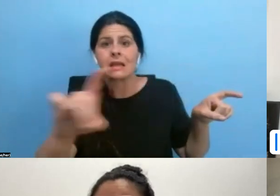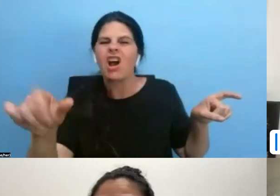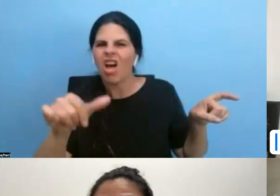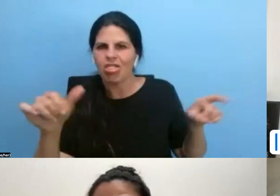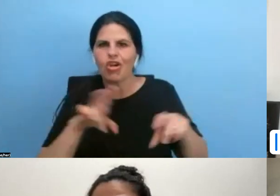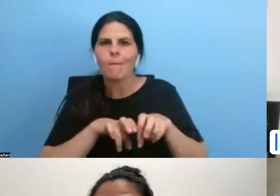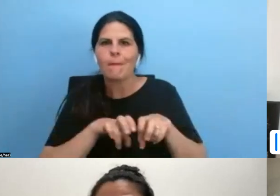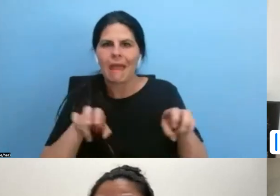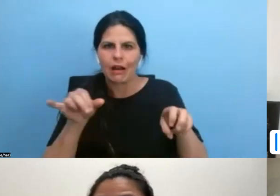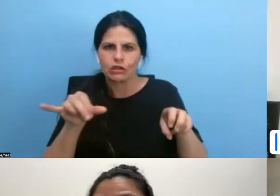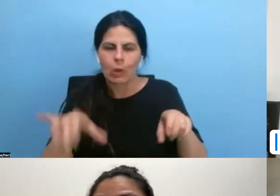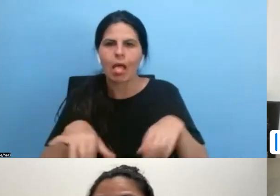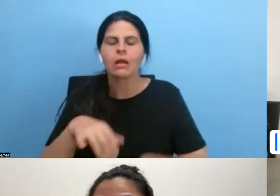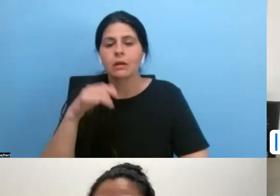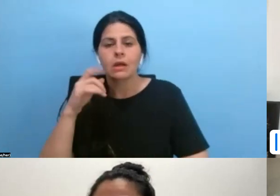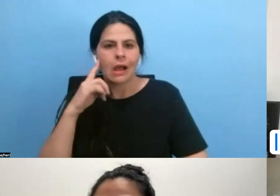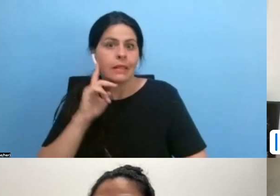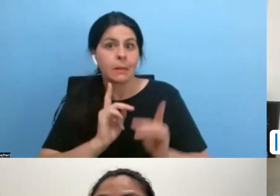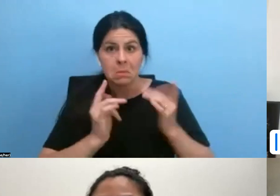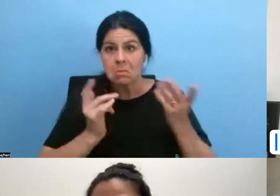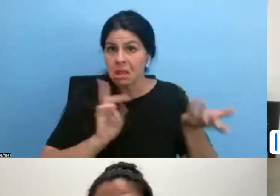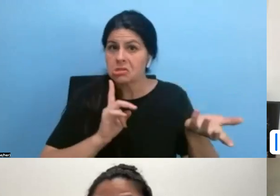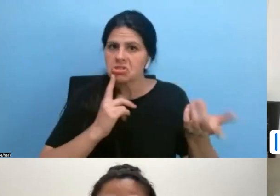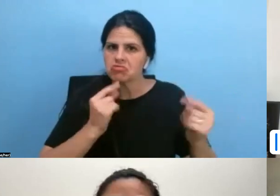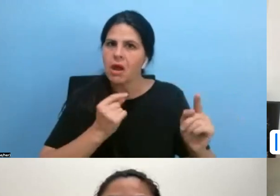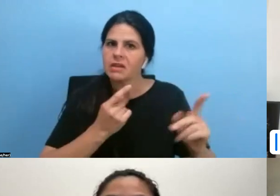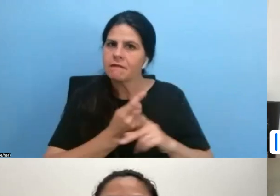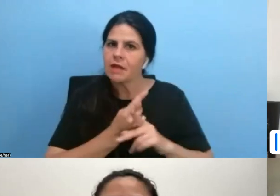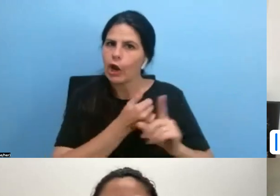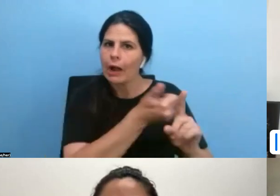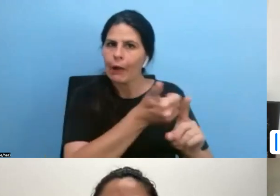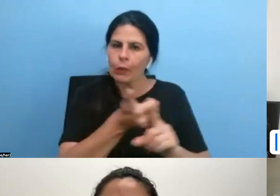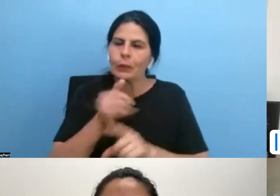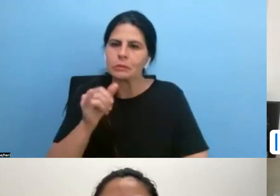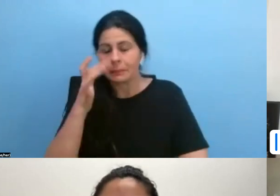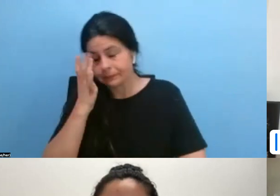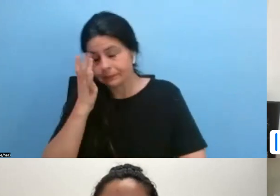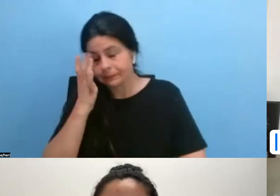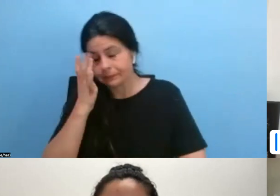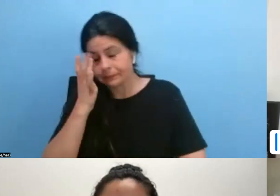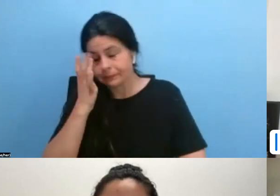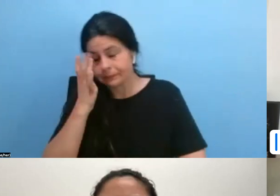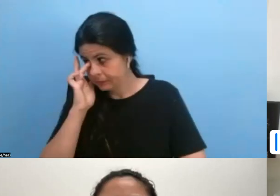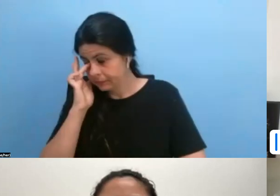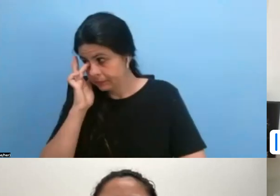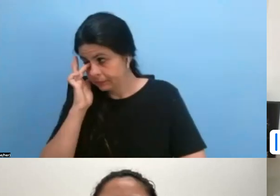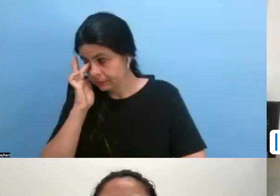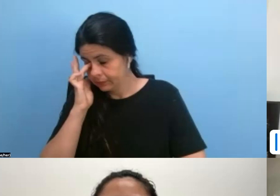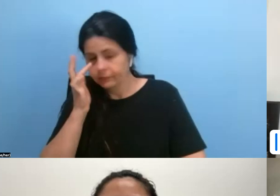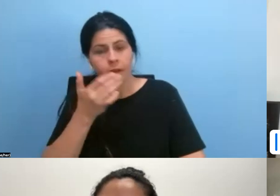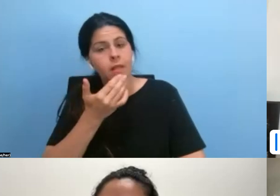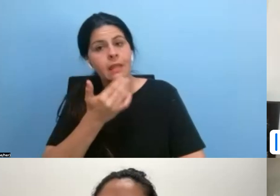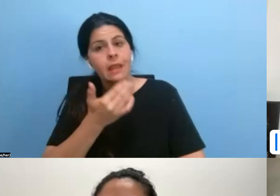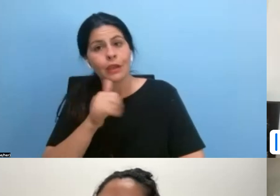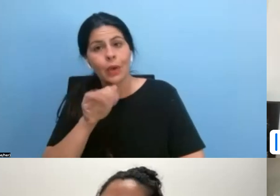just because I think folks are trying to figure it out, um, as well. So, uh, thanks. And then I will